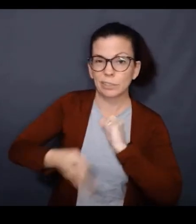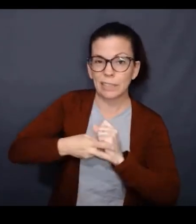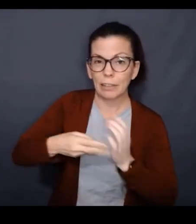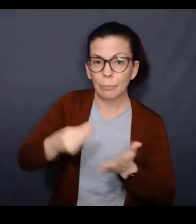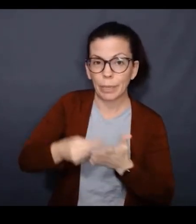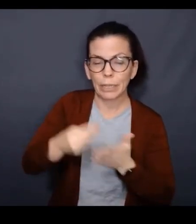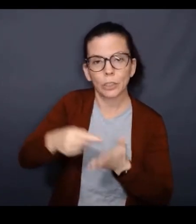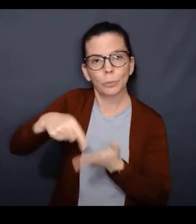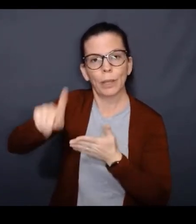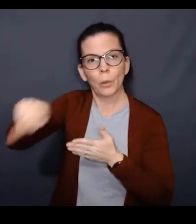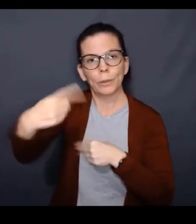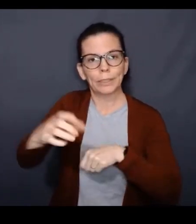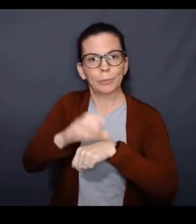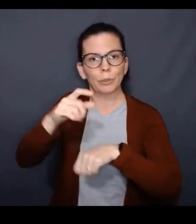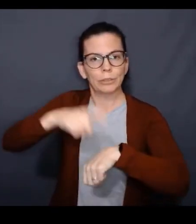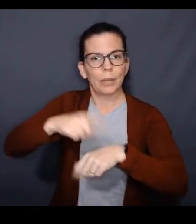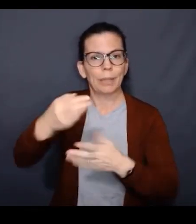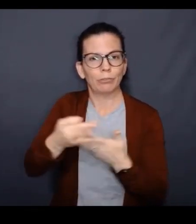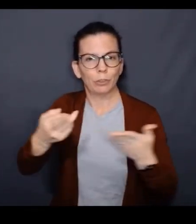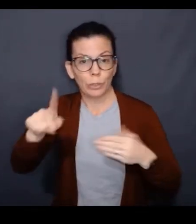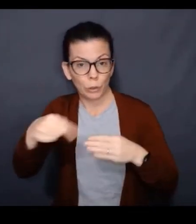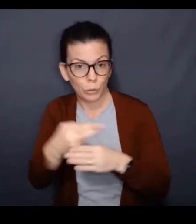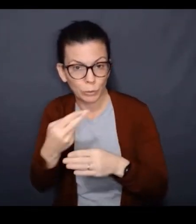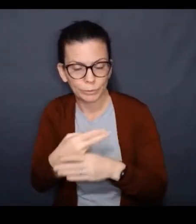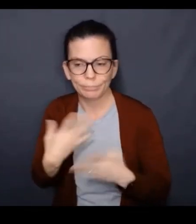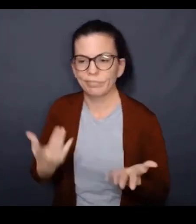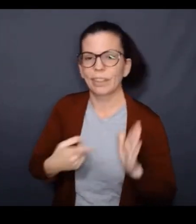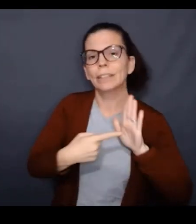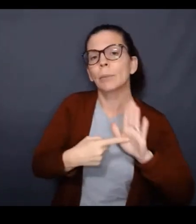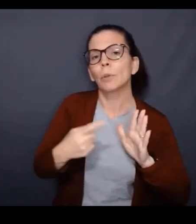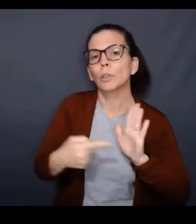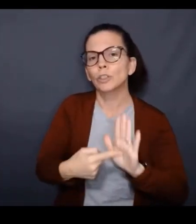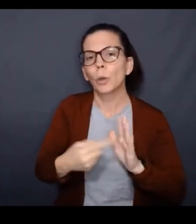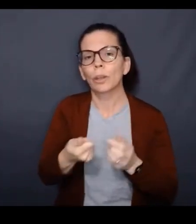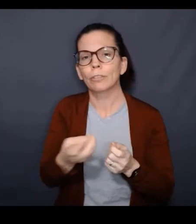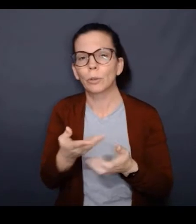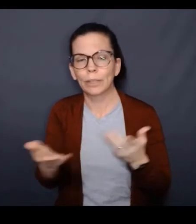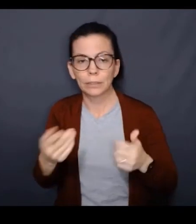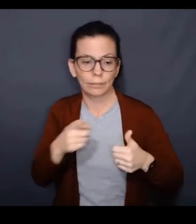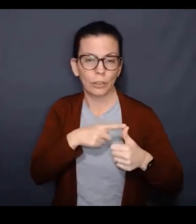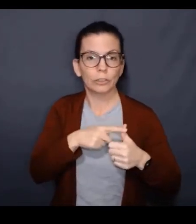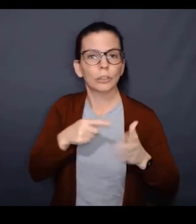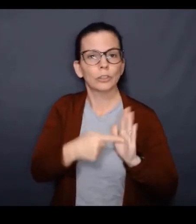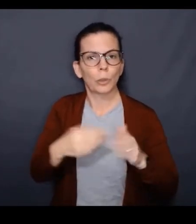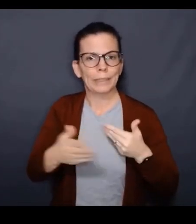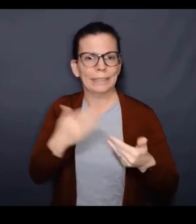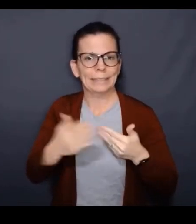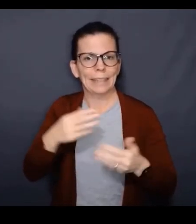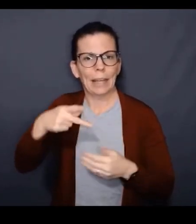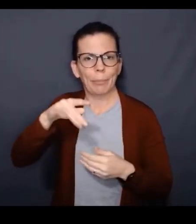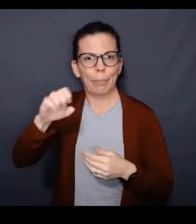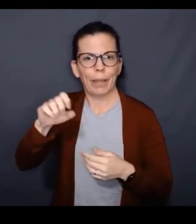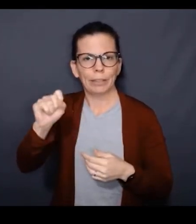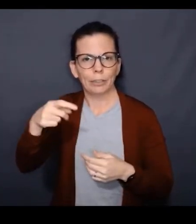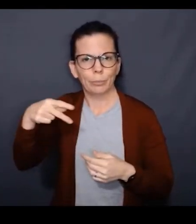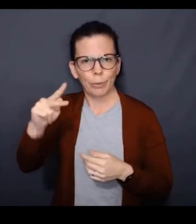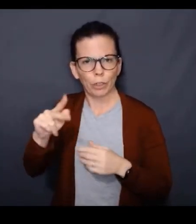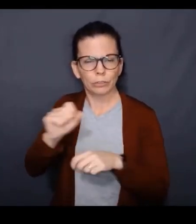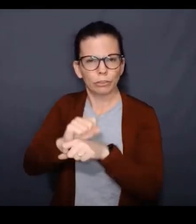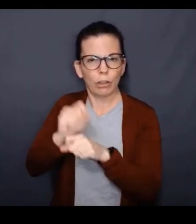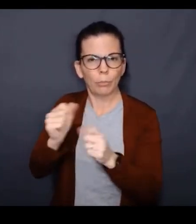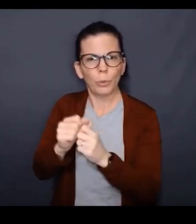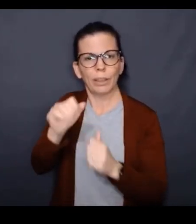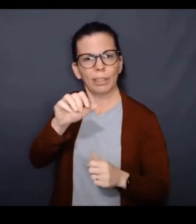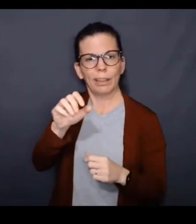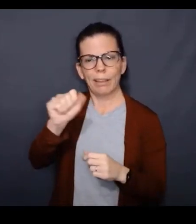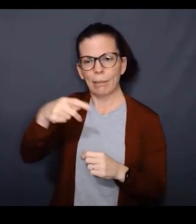for the compute time and resources that you use. In this demo, I'll show you a couple things. First, I'll show how easy it is to run a PySpark job using EMR Serverless